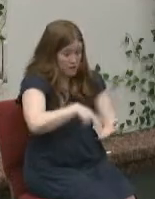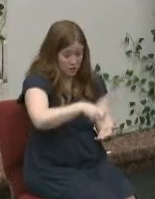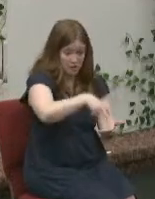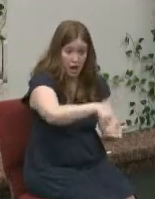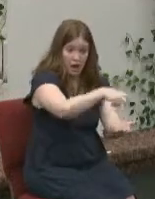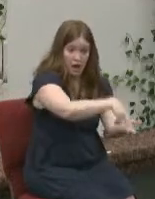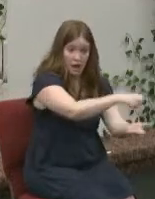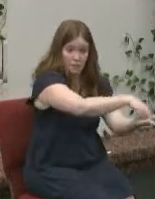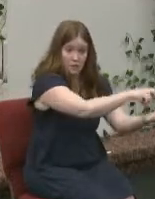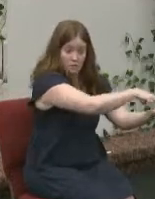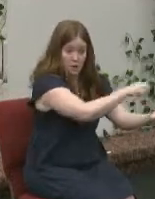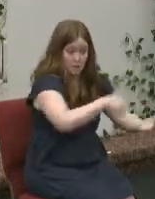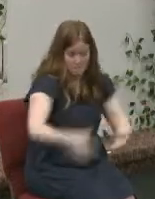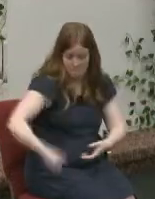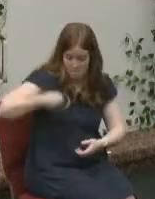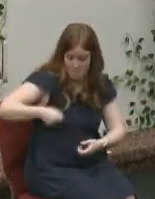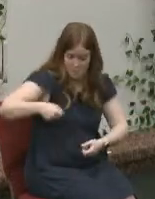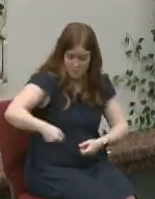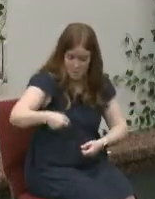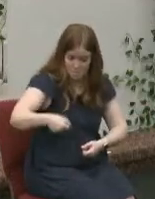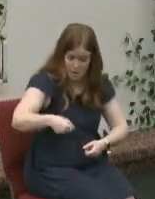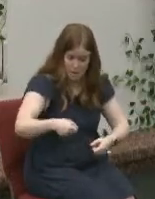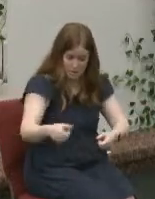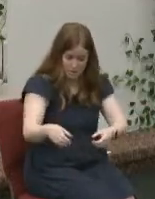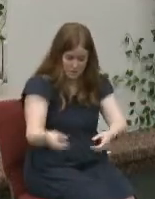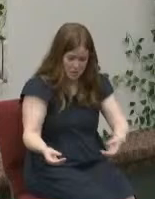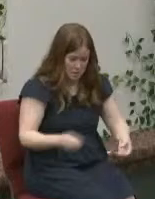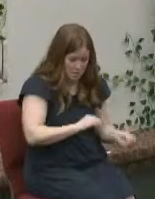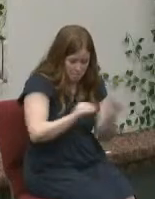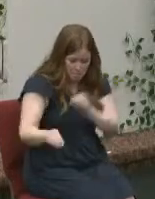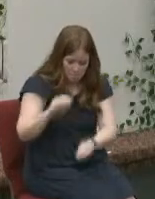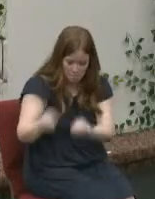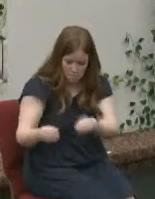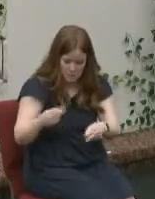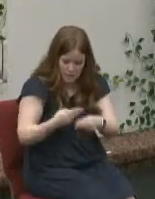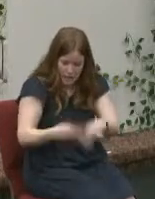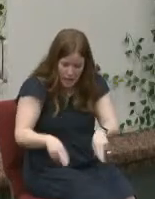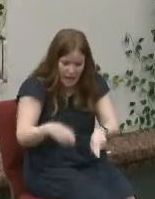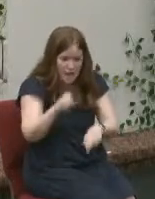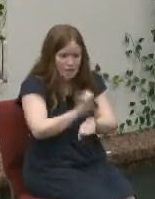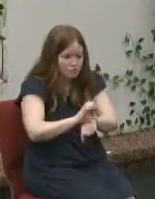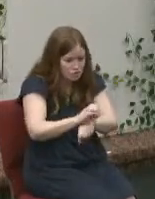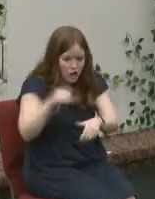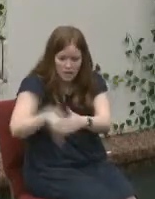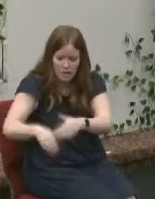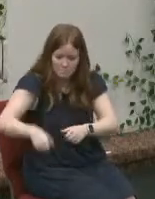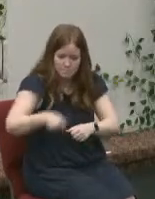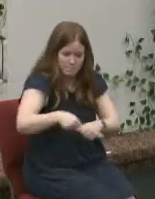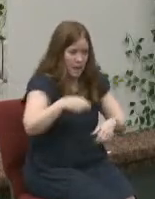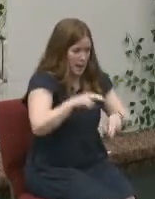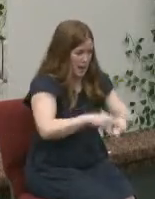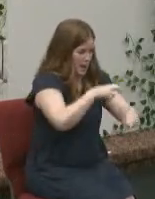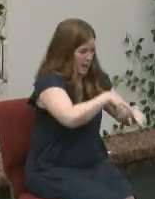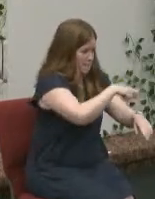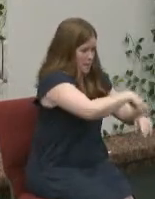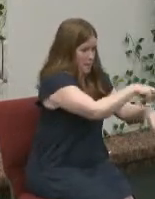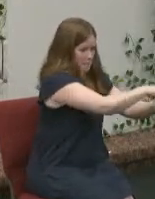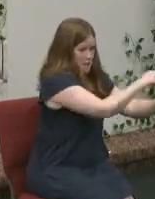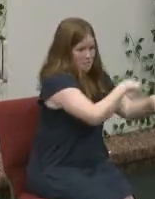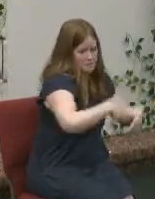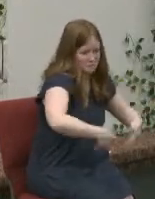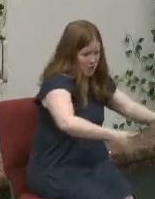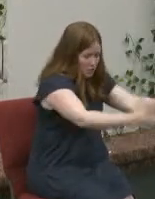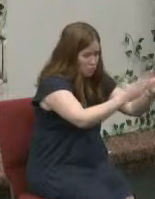hopping around picks up the Easter back it puts the eggs and the chocolate back inside and off he goes hopping down the road and the highway